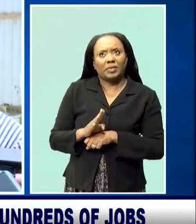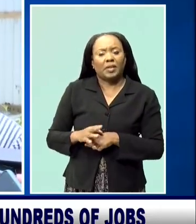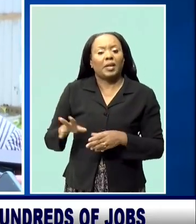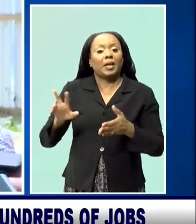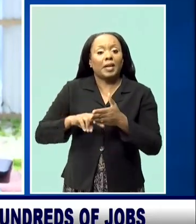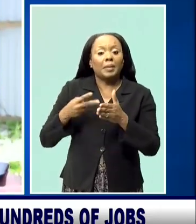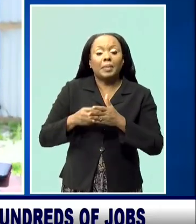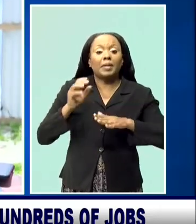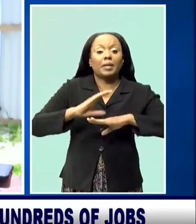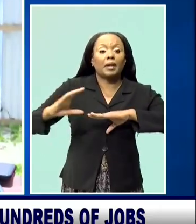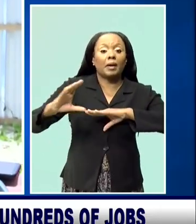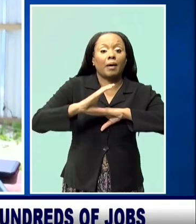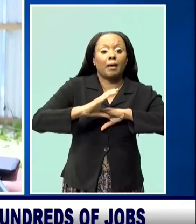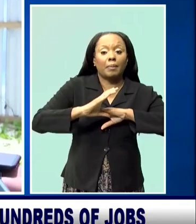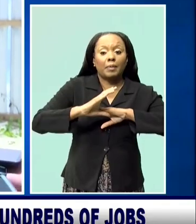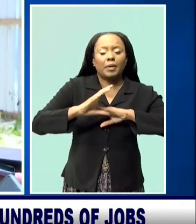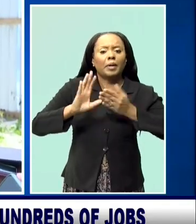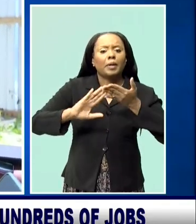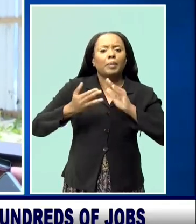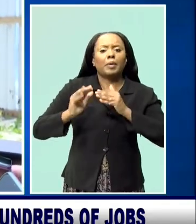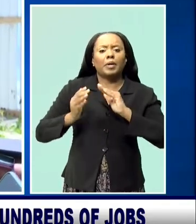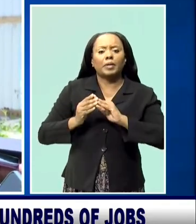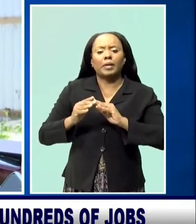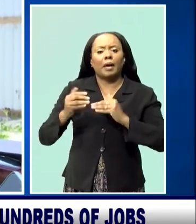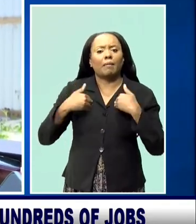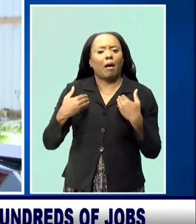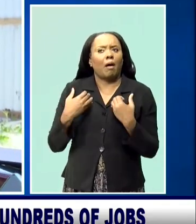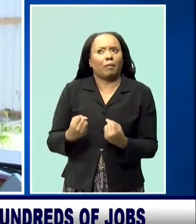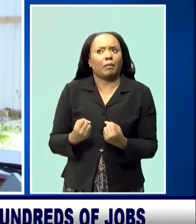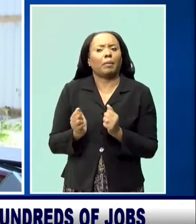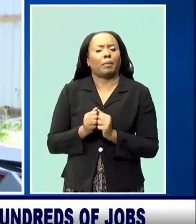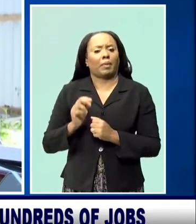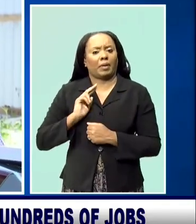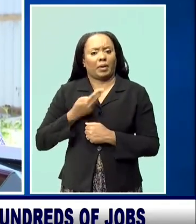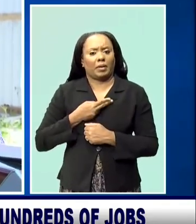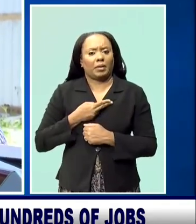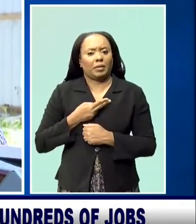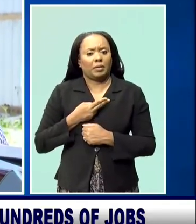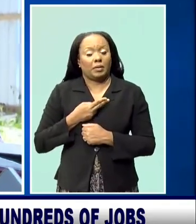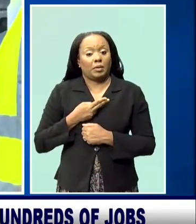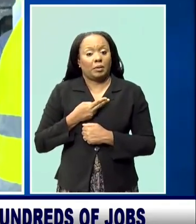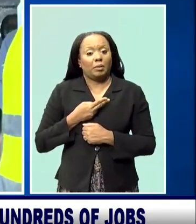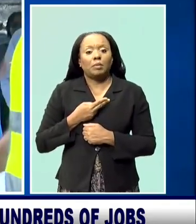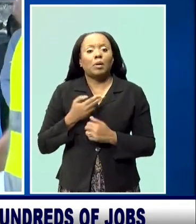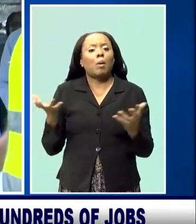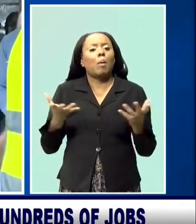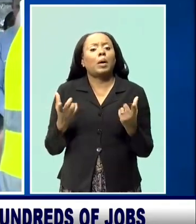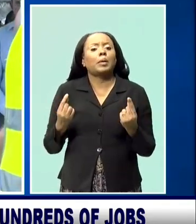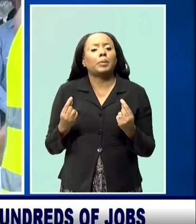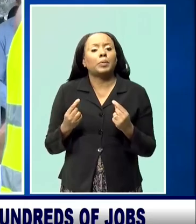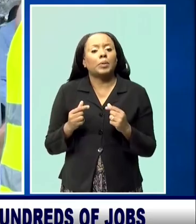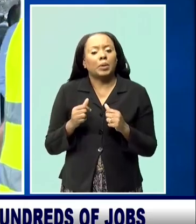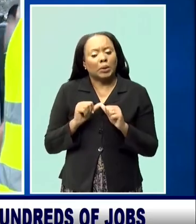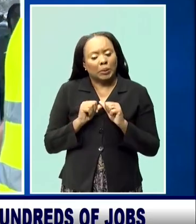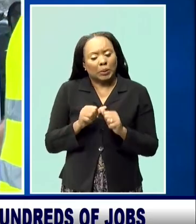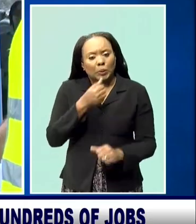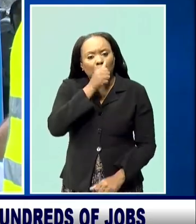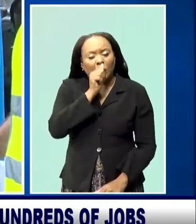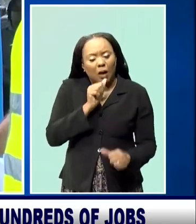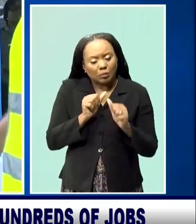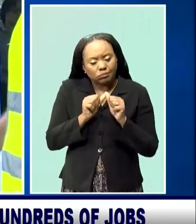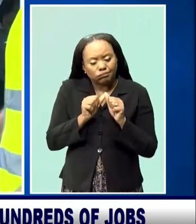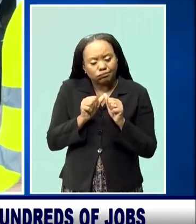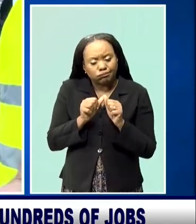the regional community on this country. And we have to continue to just stay the course. Ms. Motley says as Barbados'